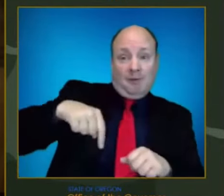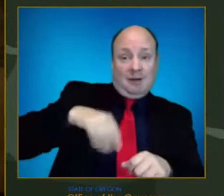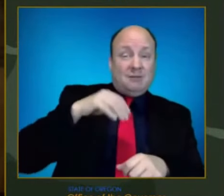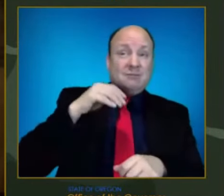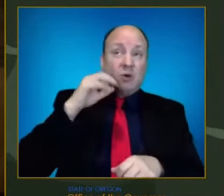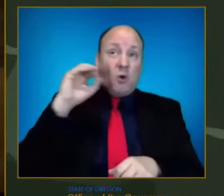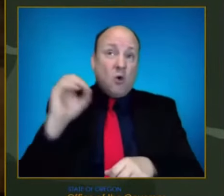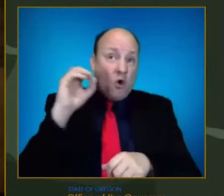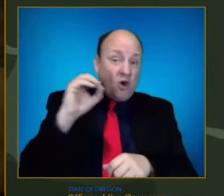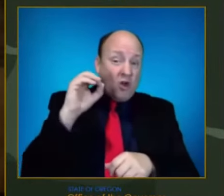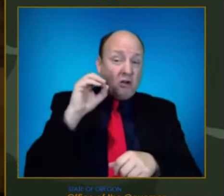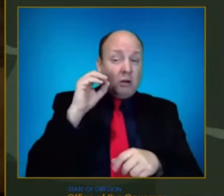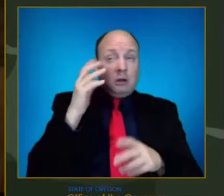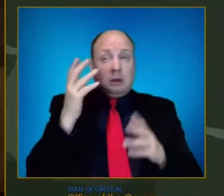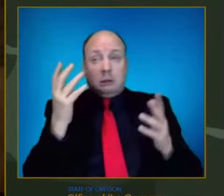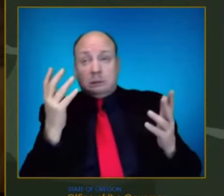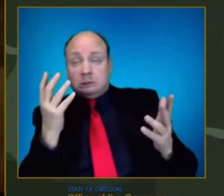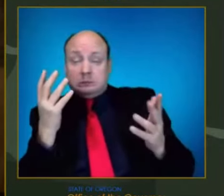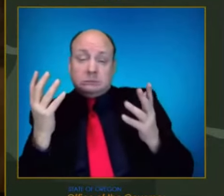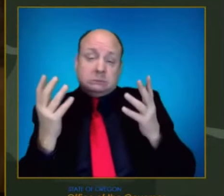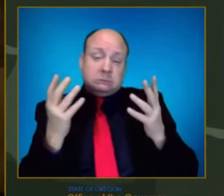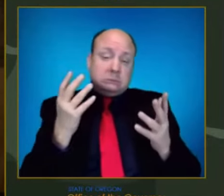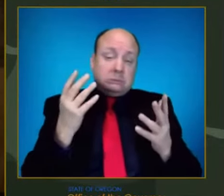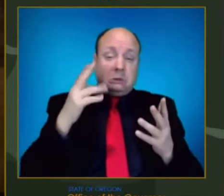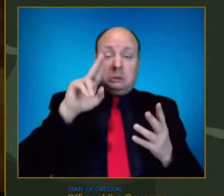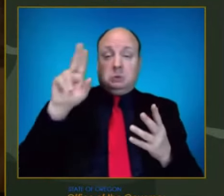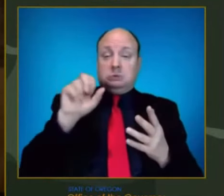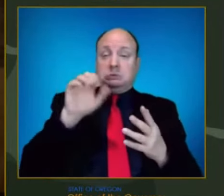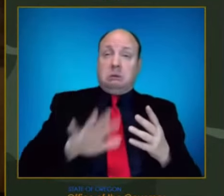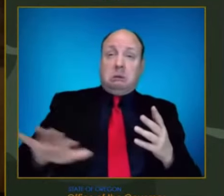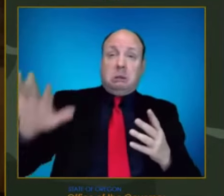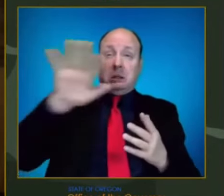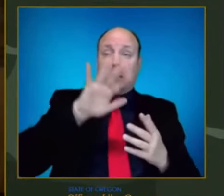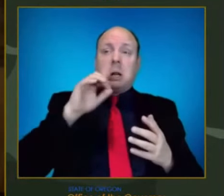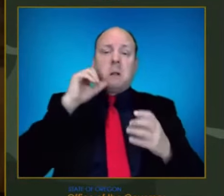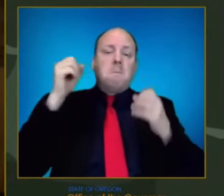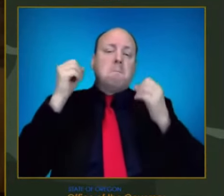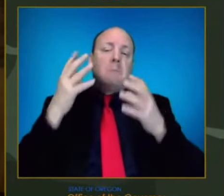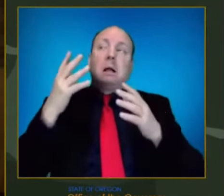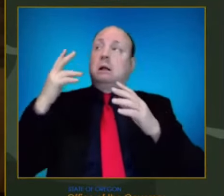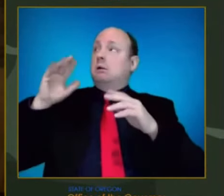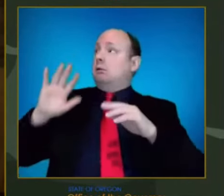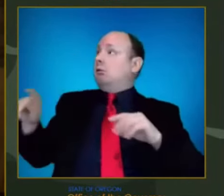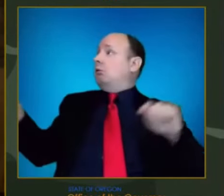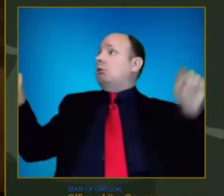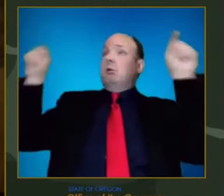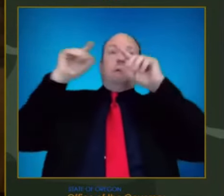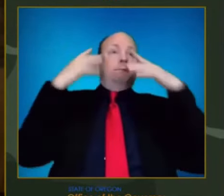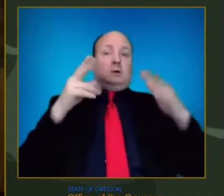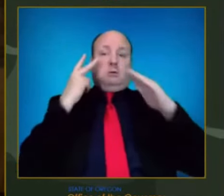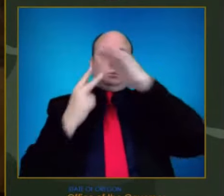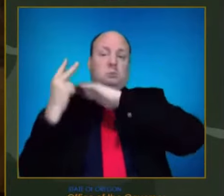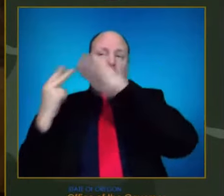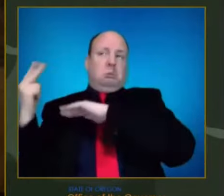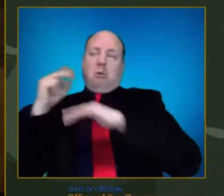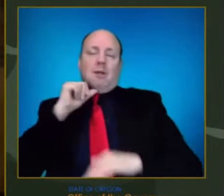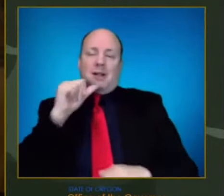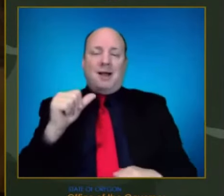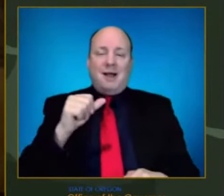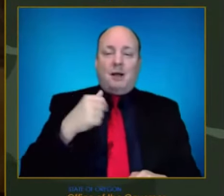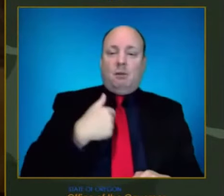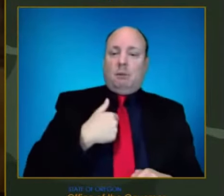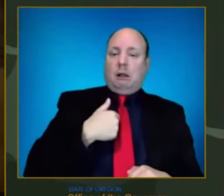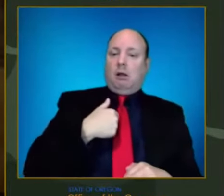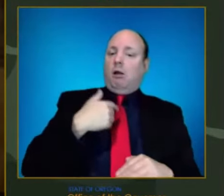country, you will be you will not find hardly any any forecasts yet. So this is early and they probably will change.